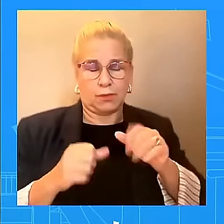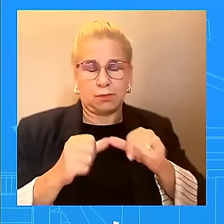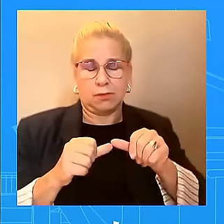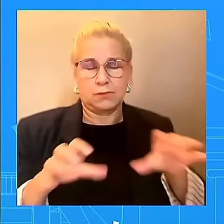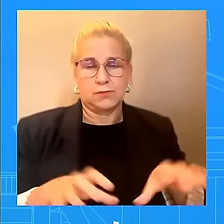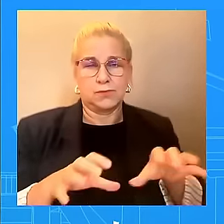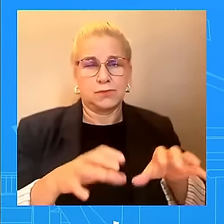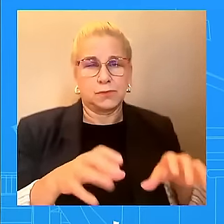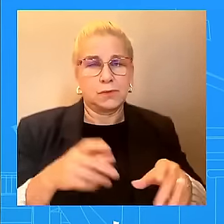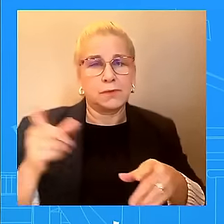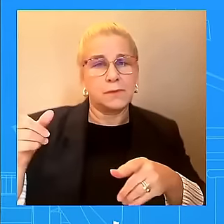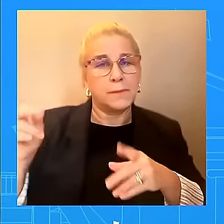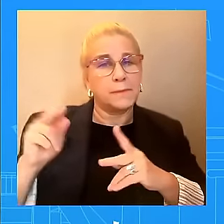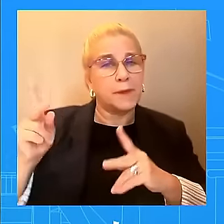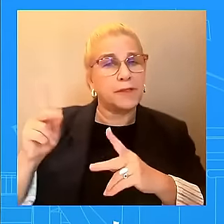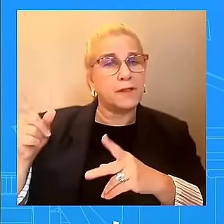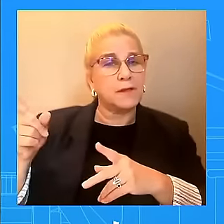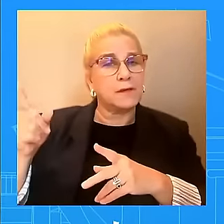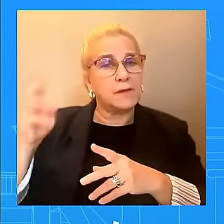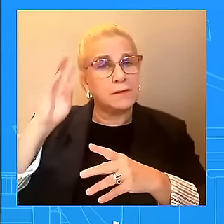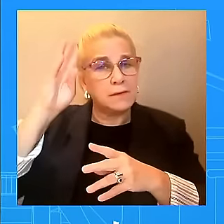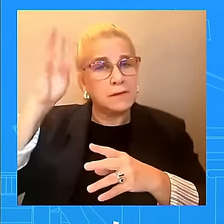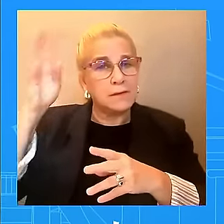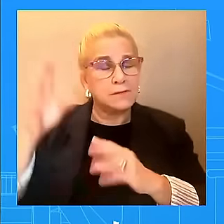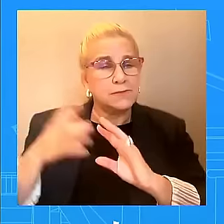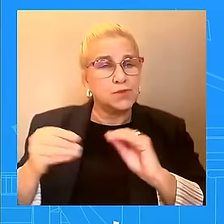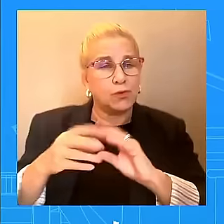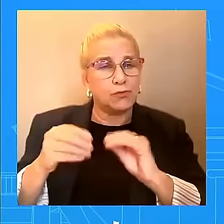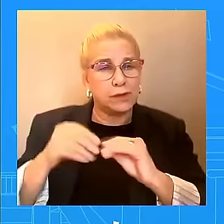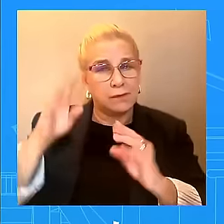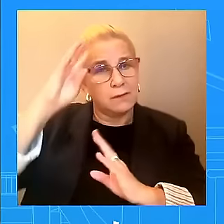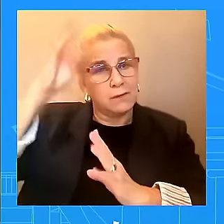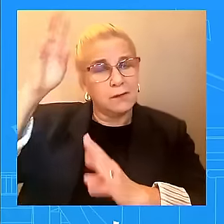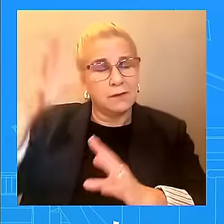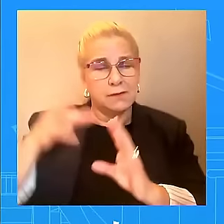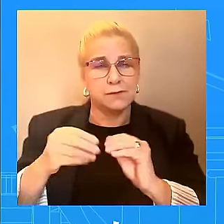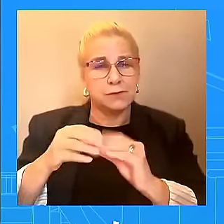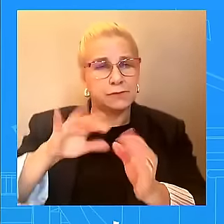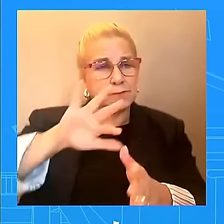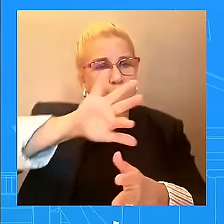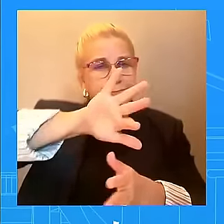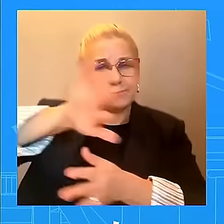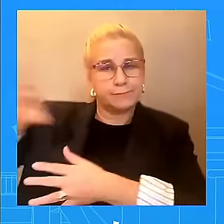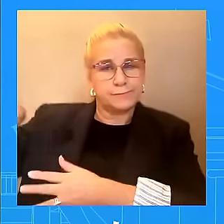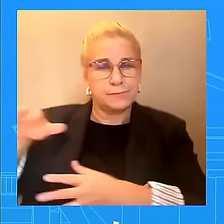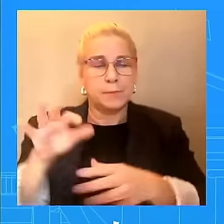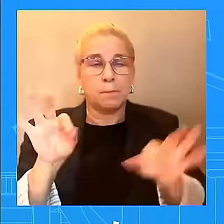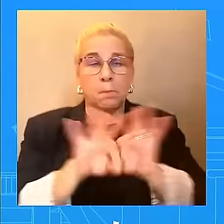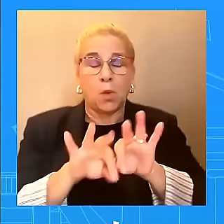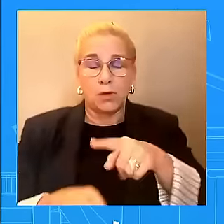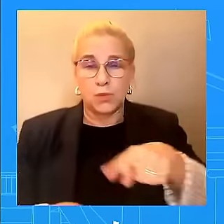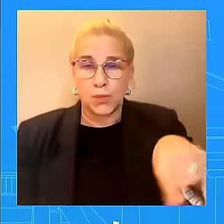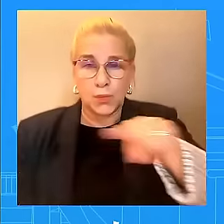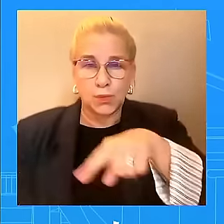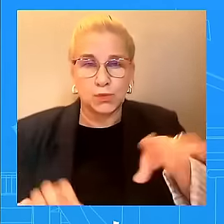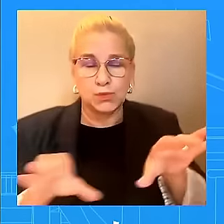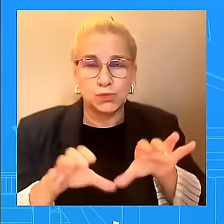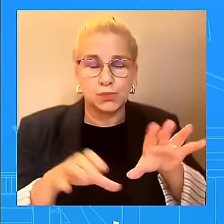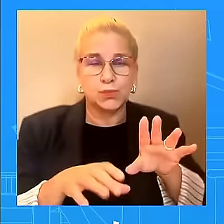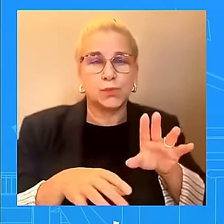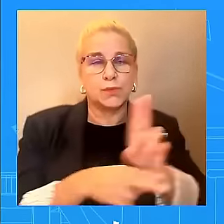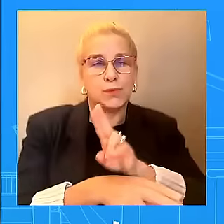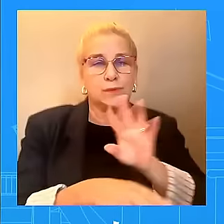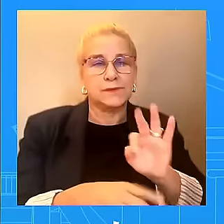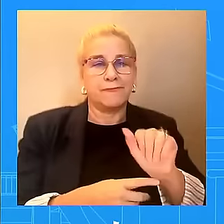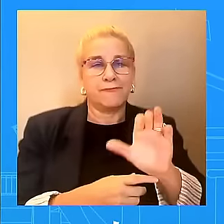falsehoods. And let me just fact check a couple of things because it's really important. It is, again, it is wrong.